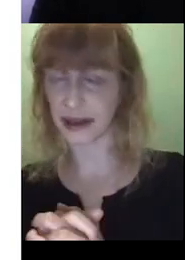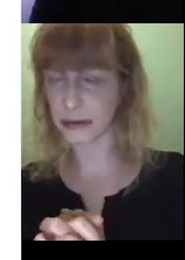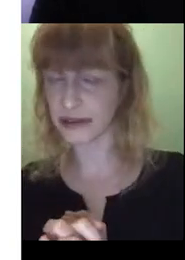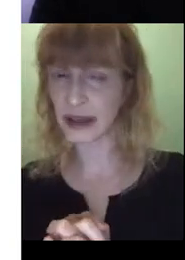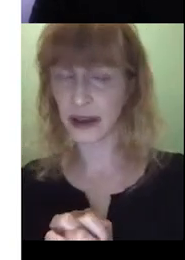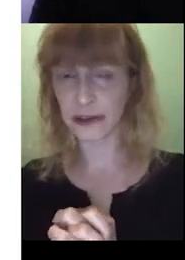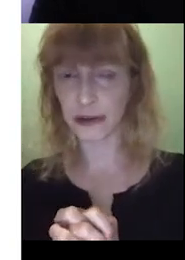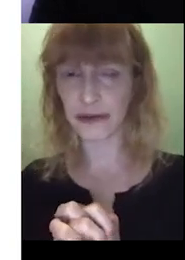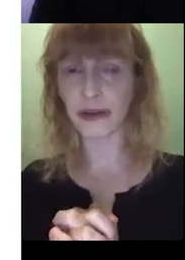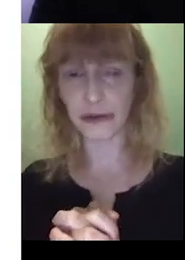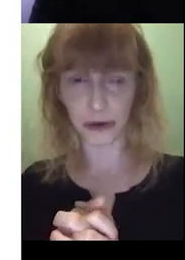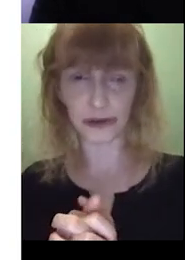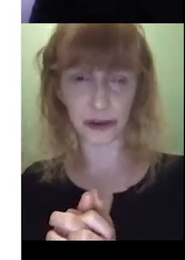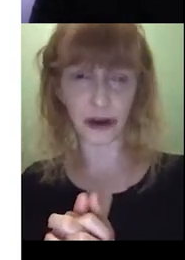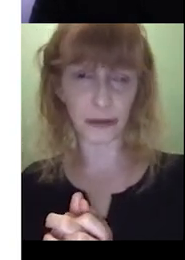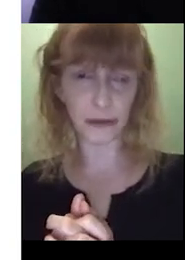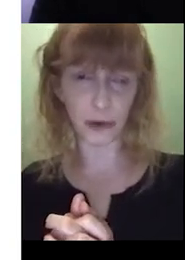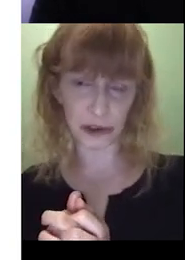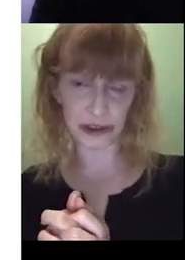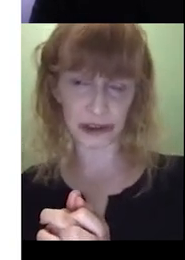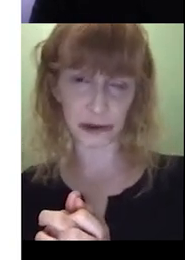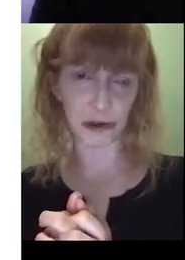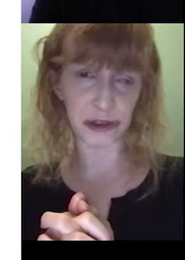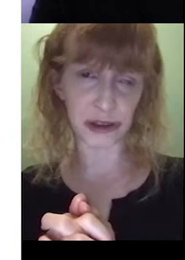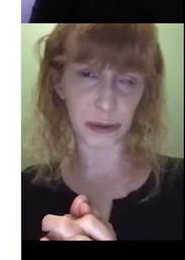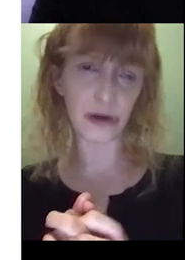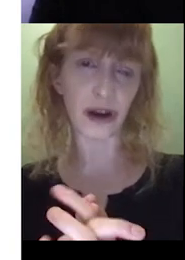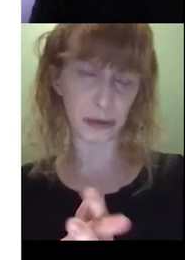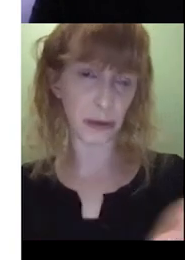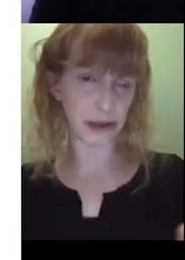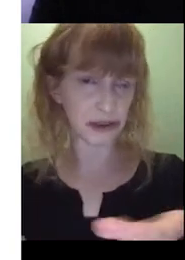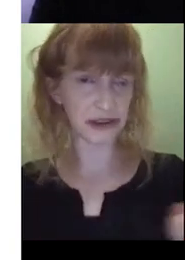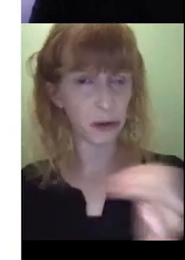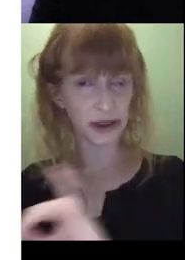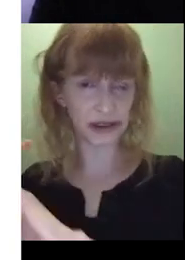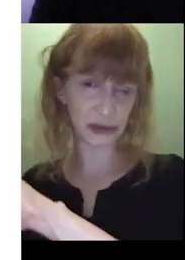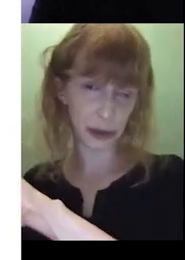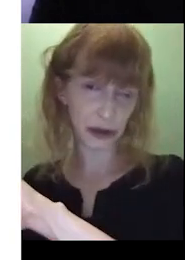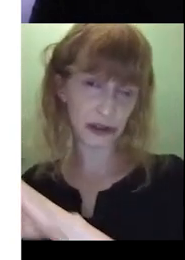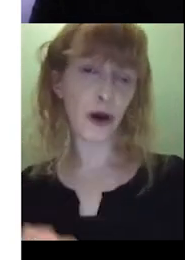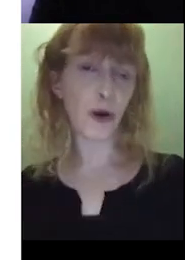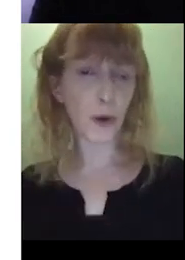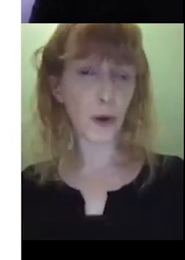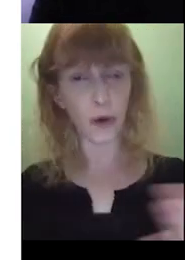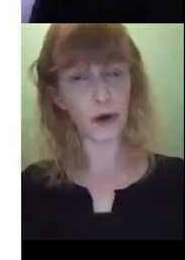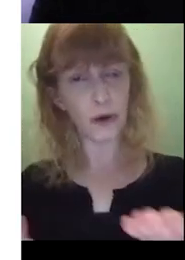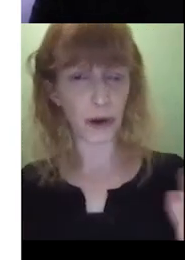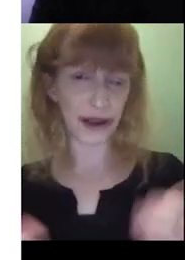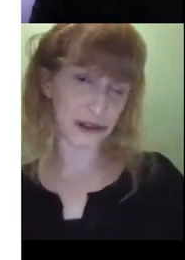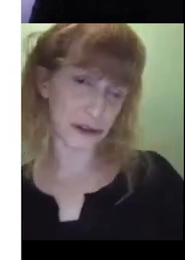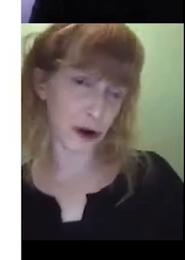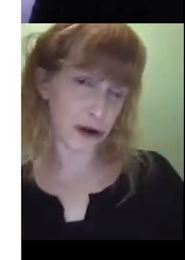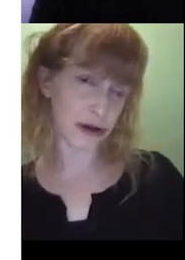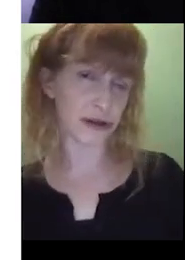spell out names. So even the first time when we're just introducing the book, I'd probably just say, where's Spot? Or